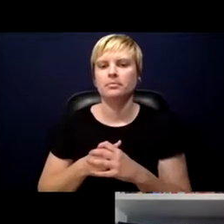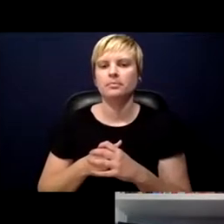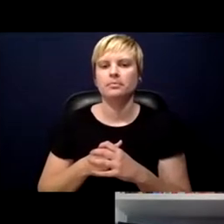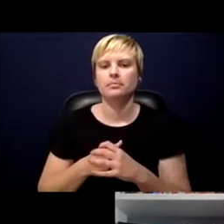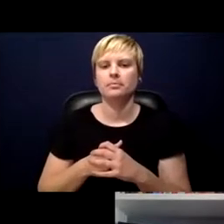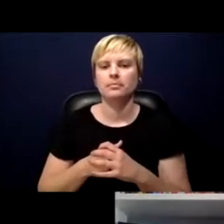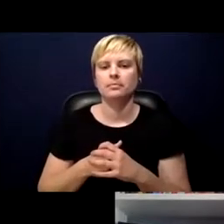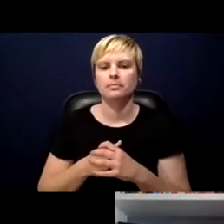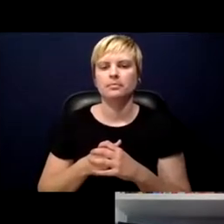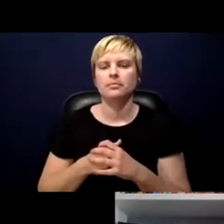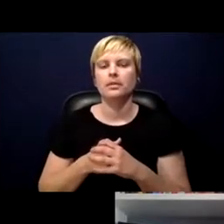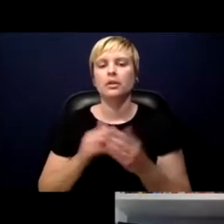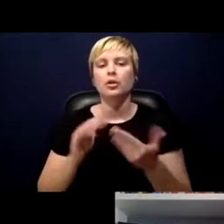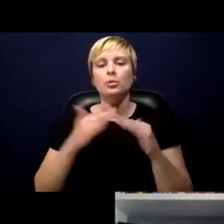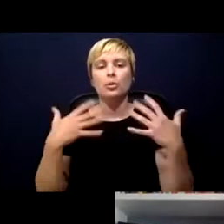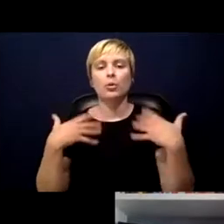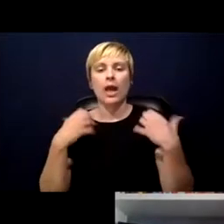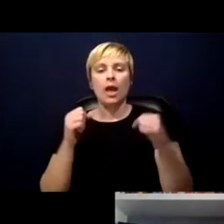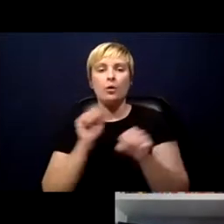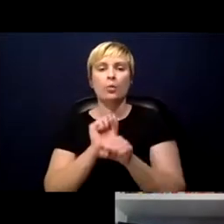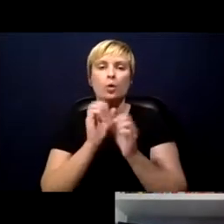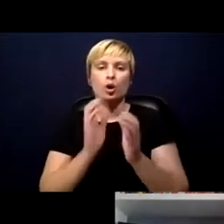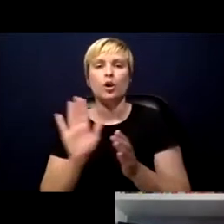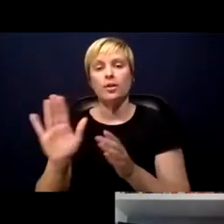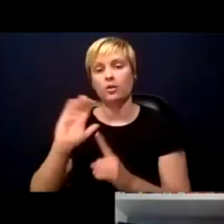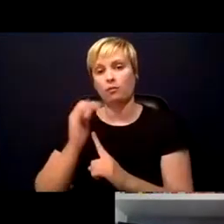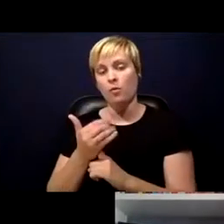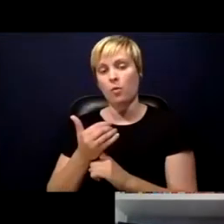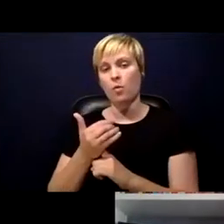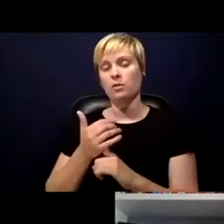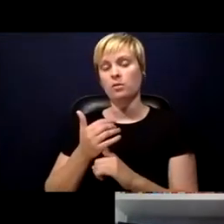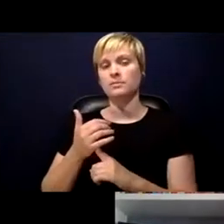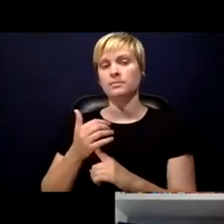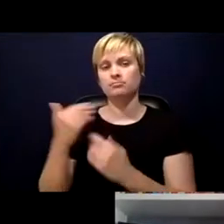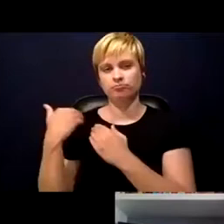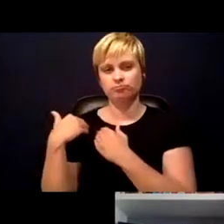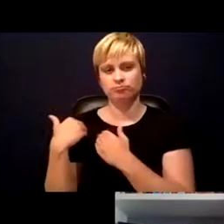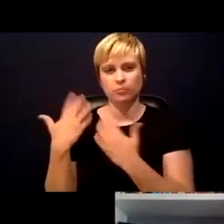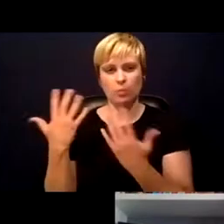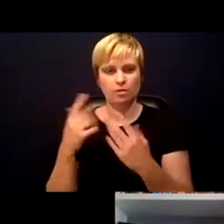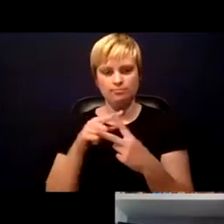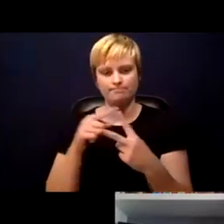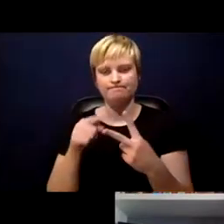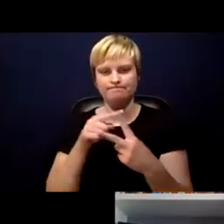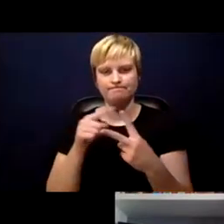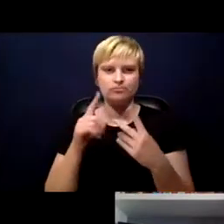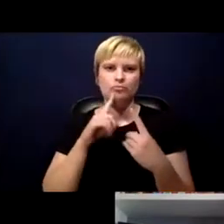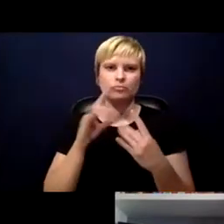community health workers role in general, they will have two roles that are critically important.